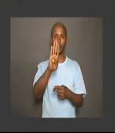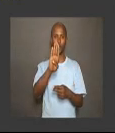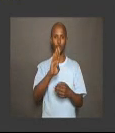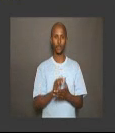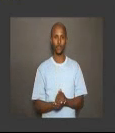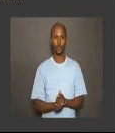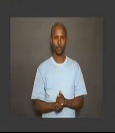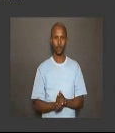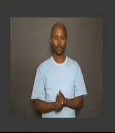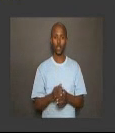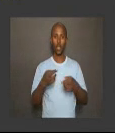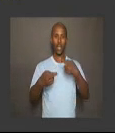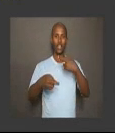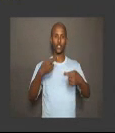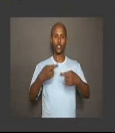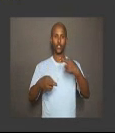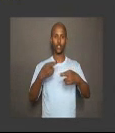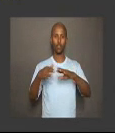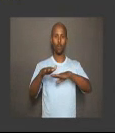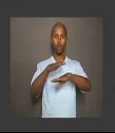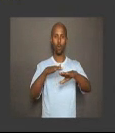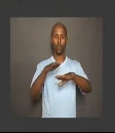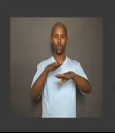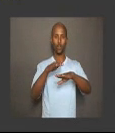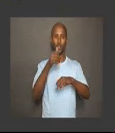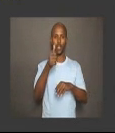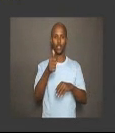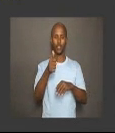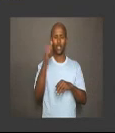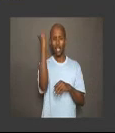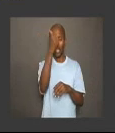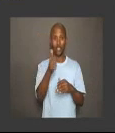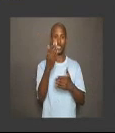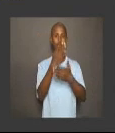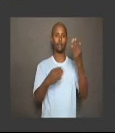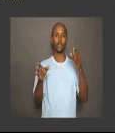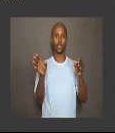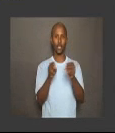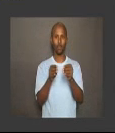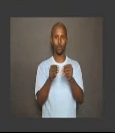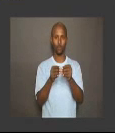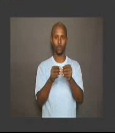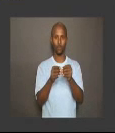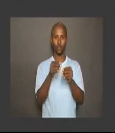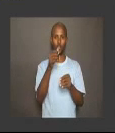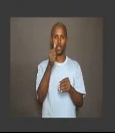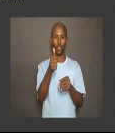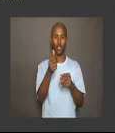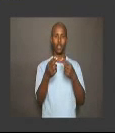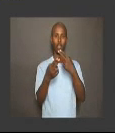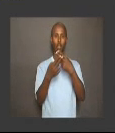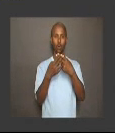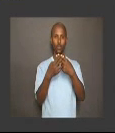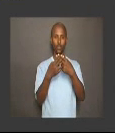A relation on A is any subset of A cross